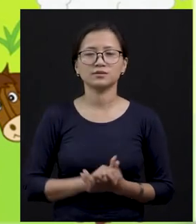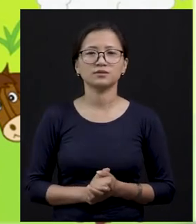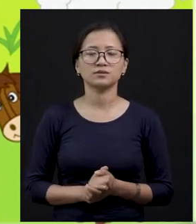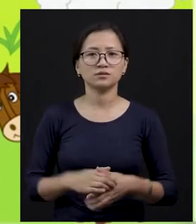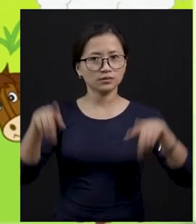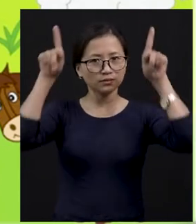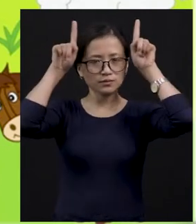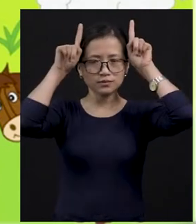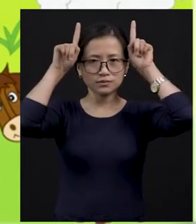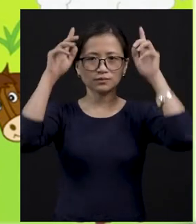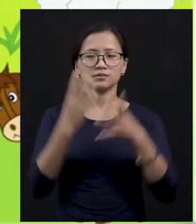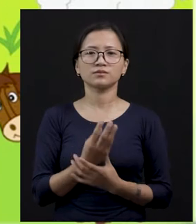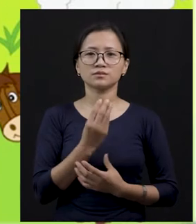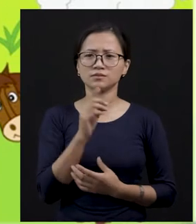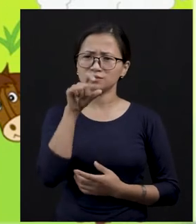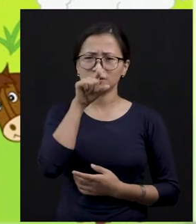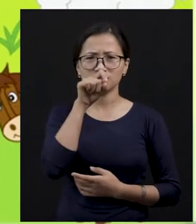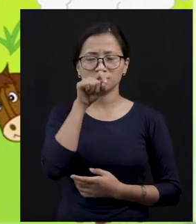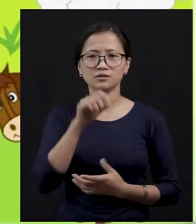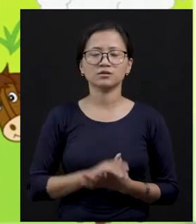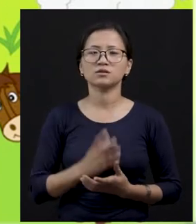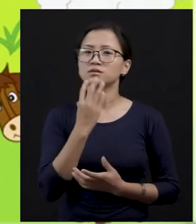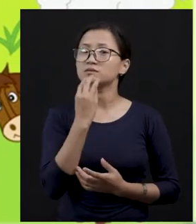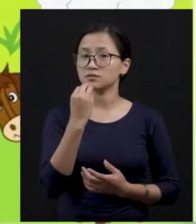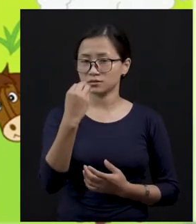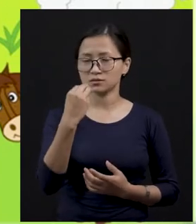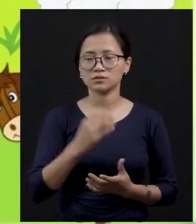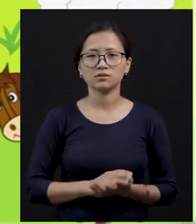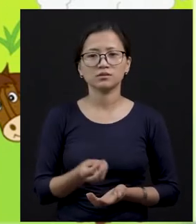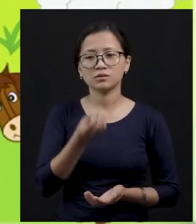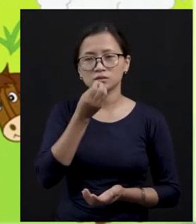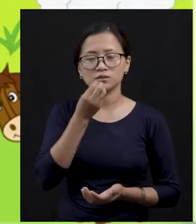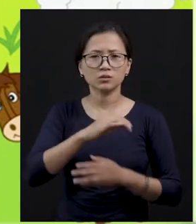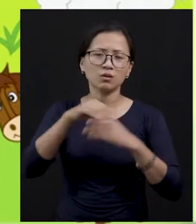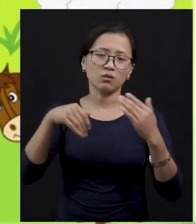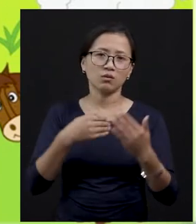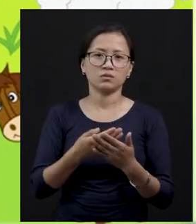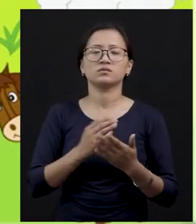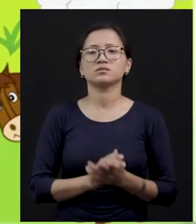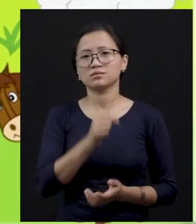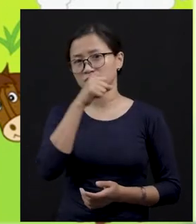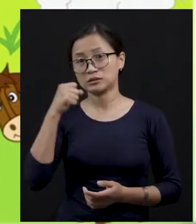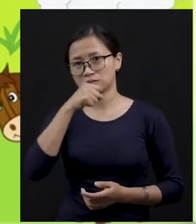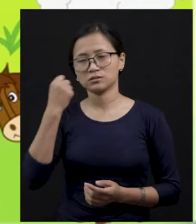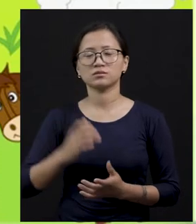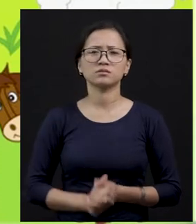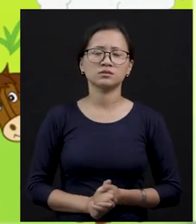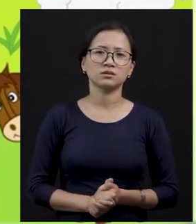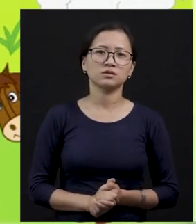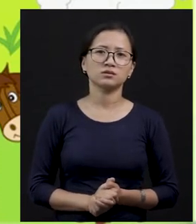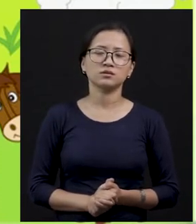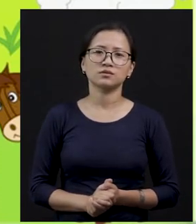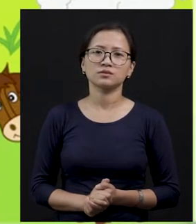cow, chicken, and goat. We eat all this meat, right? We